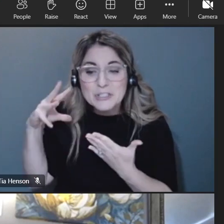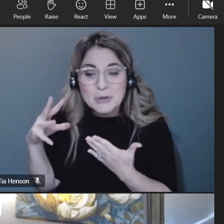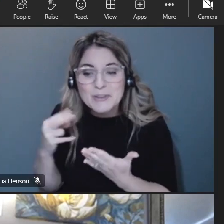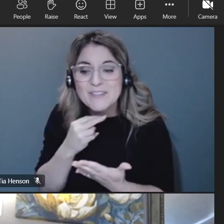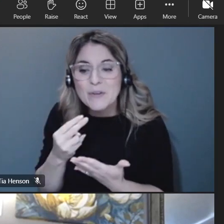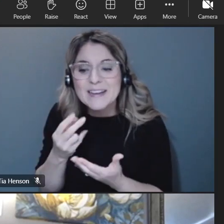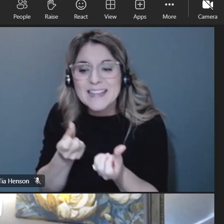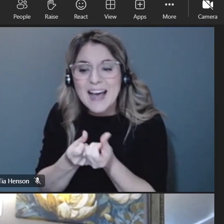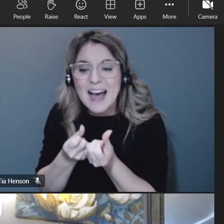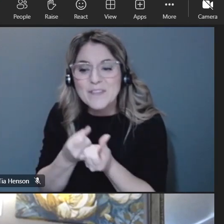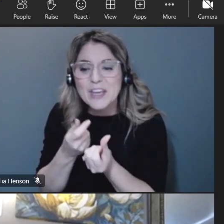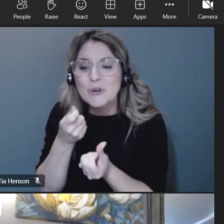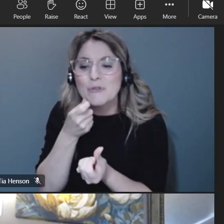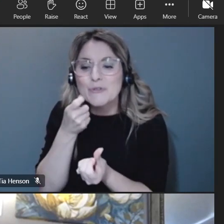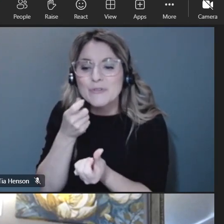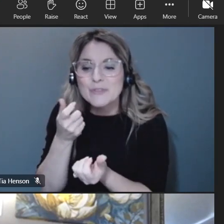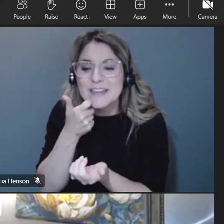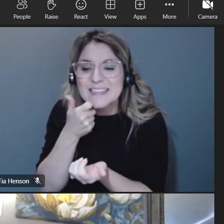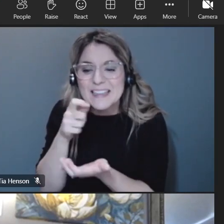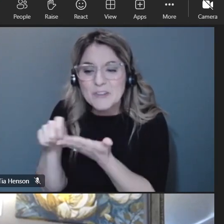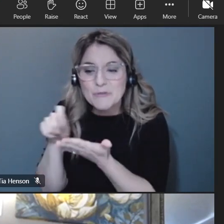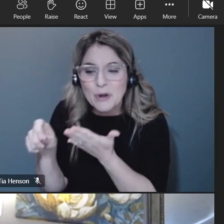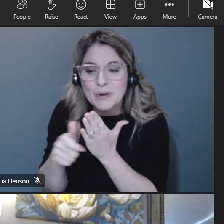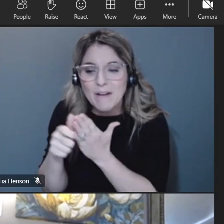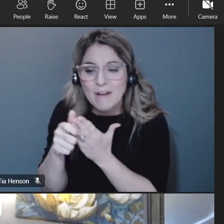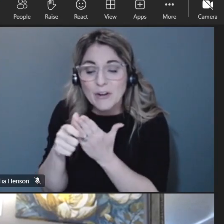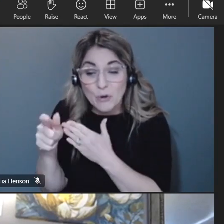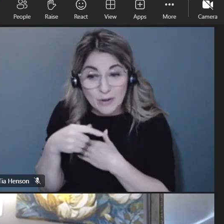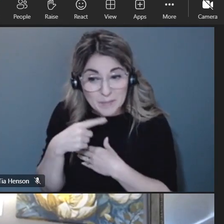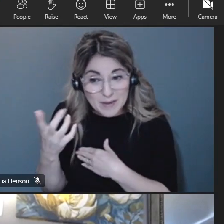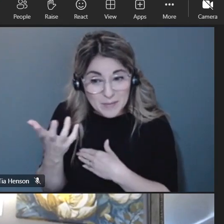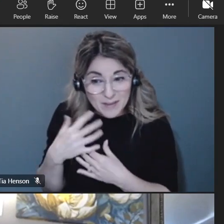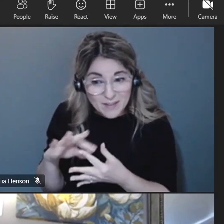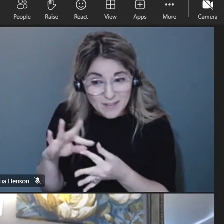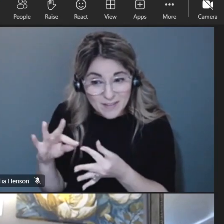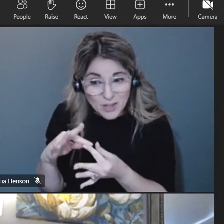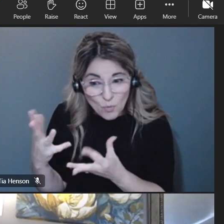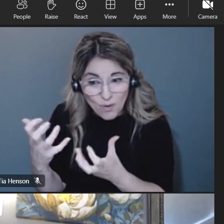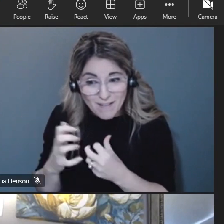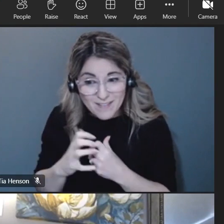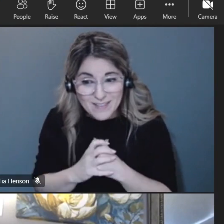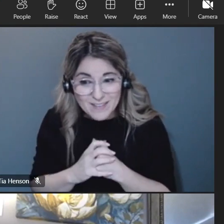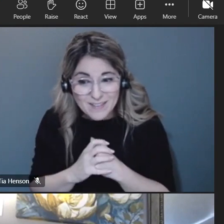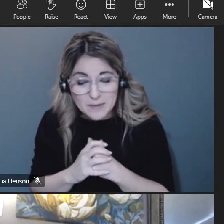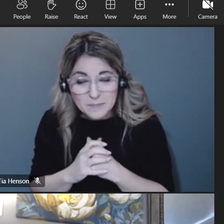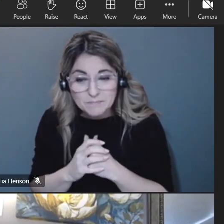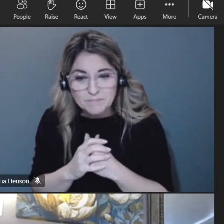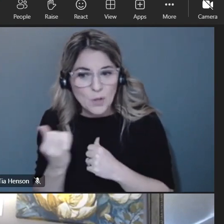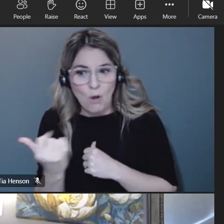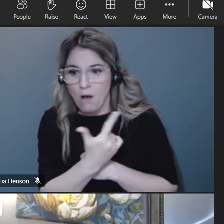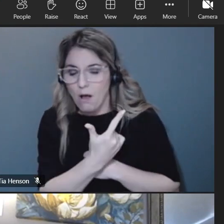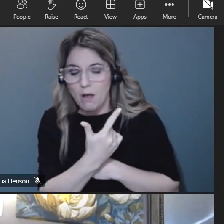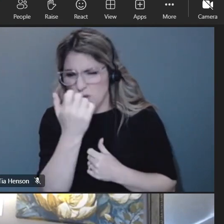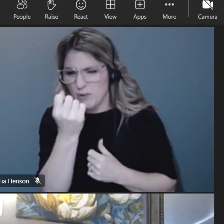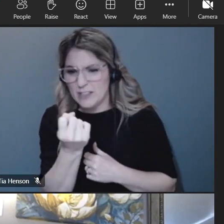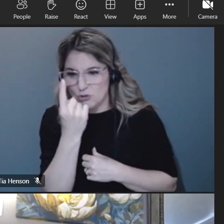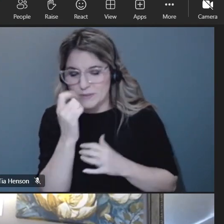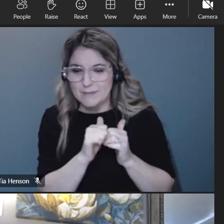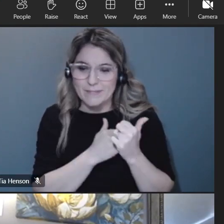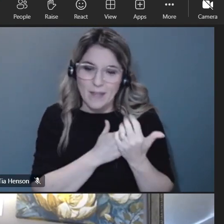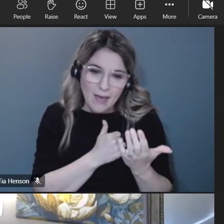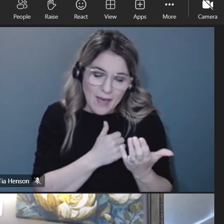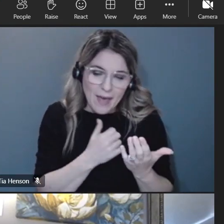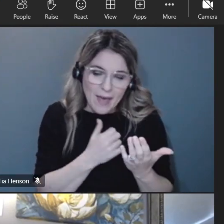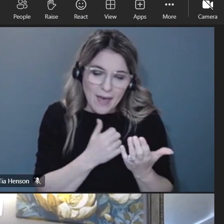so maybe jude would like to speak to sort of um and i know all of you are very interested in sort of how student voice is being